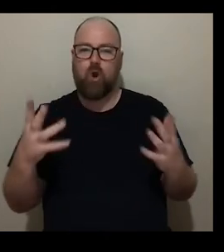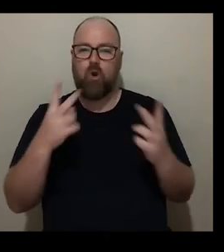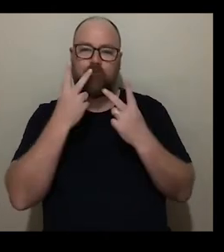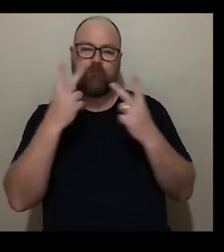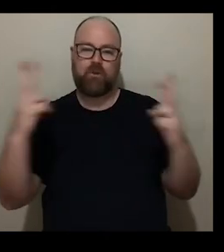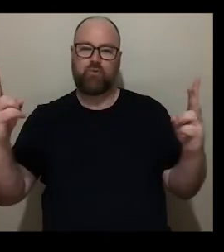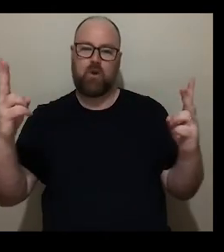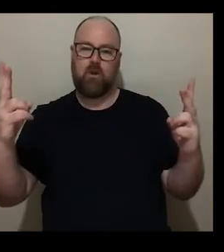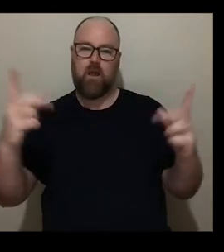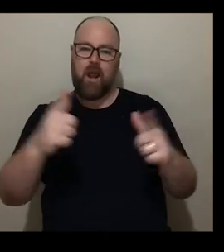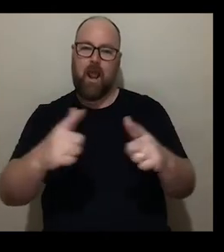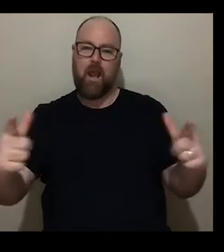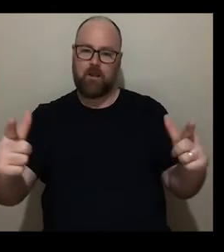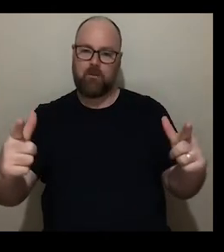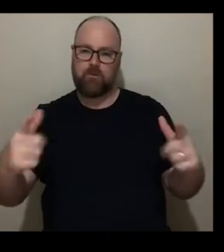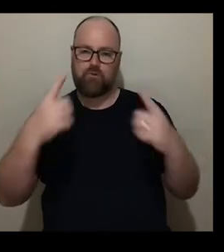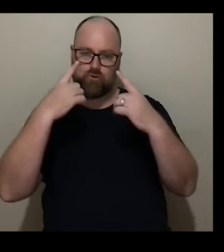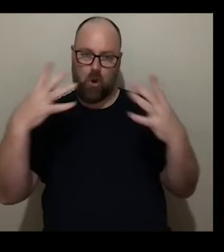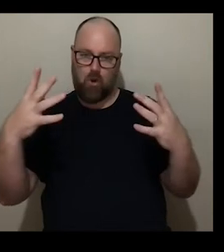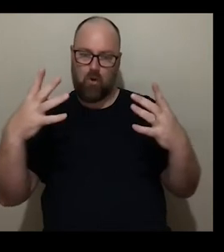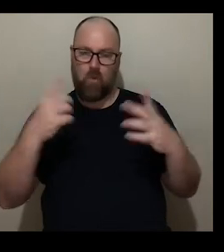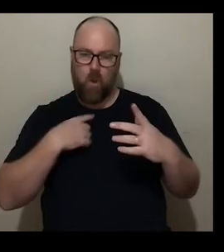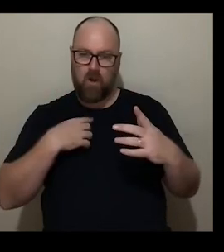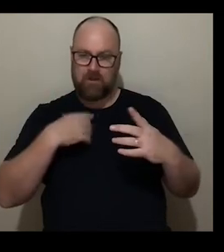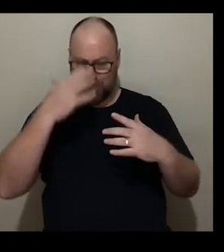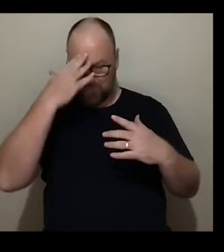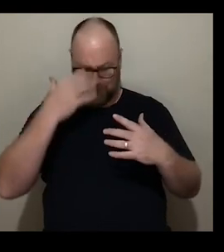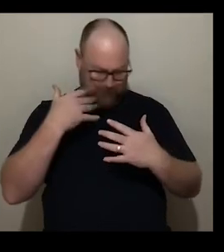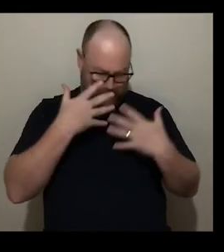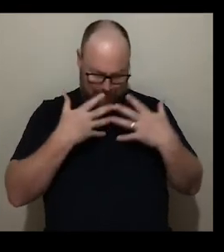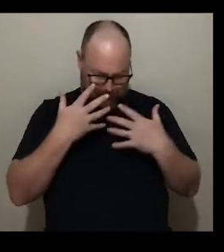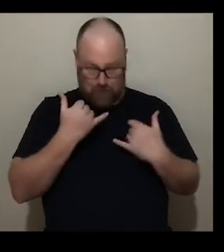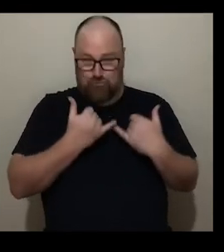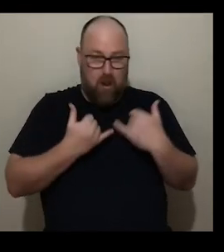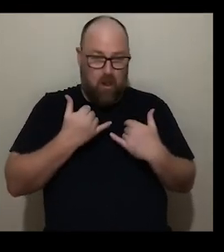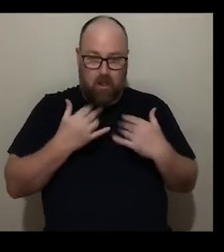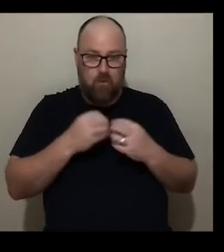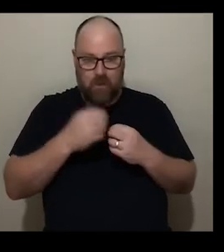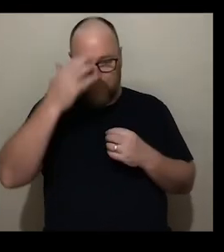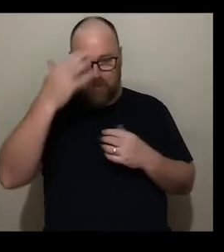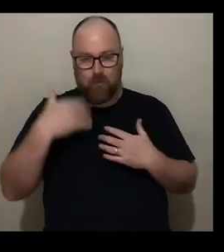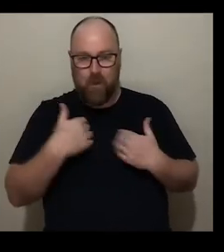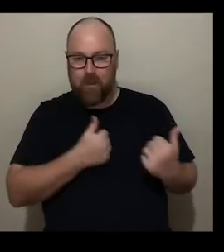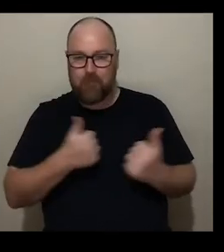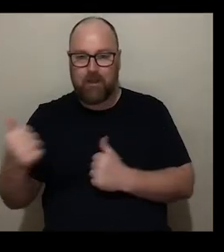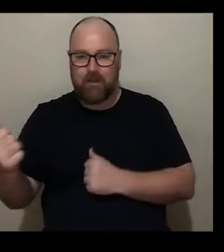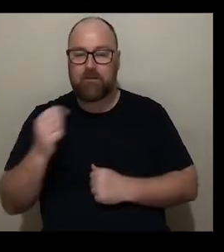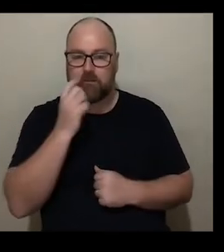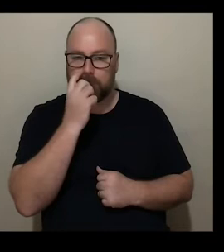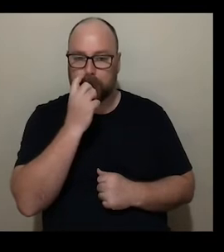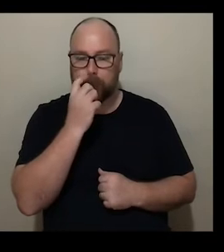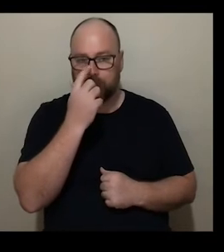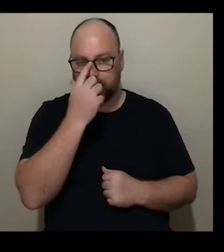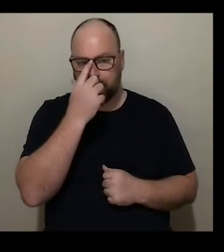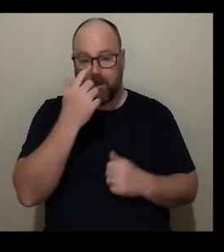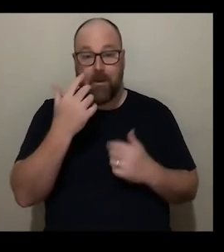experiences of struggles with mental well-being and try and um take an